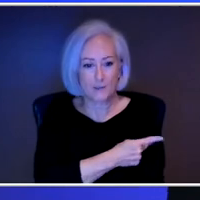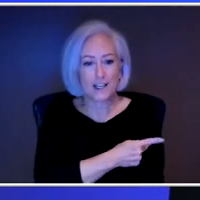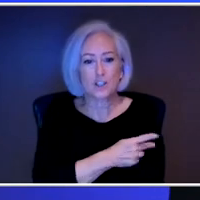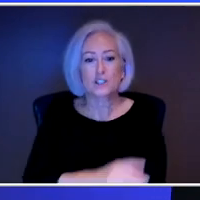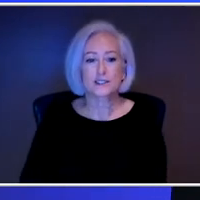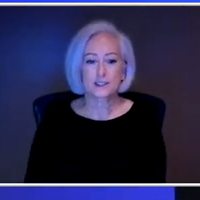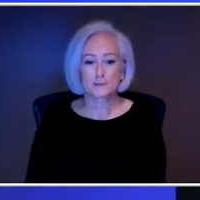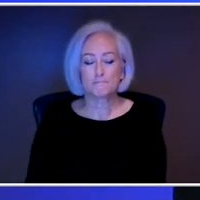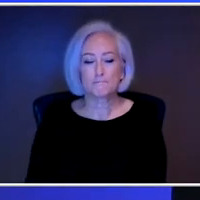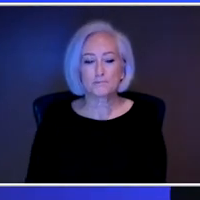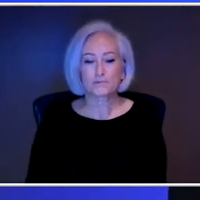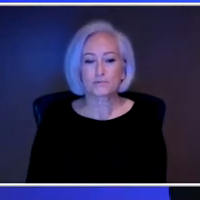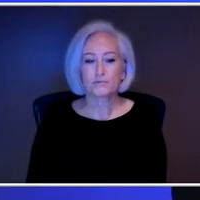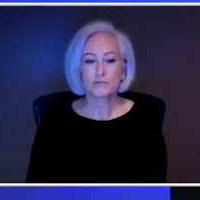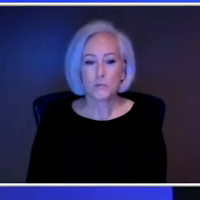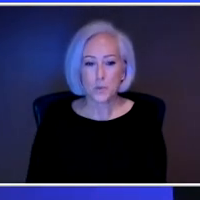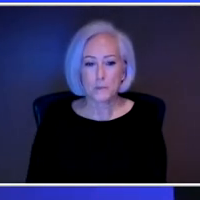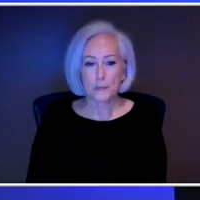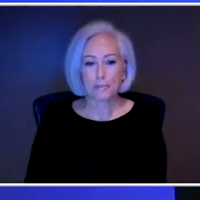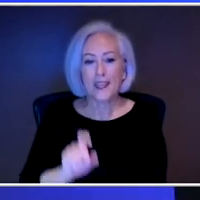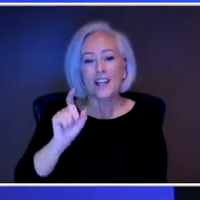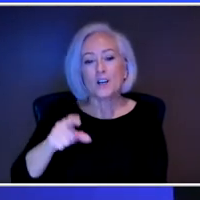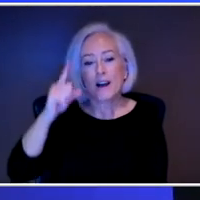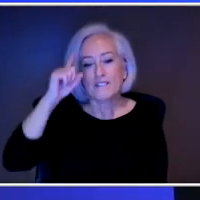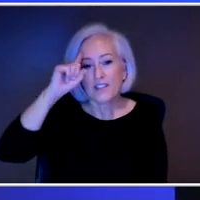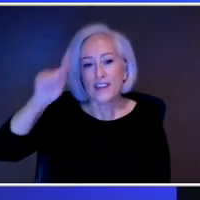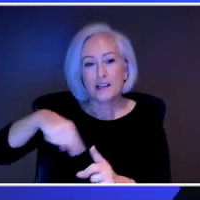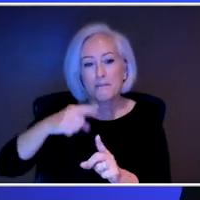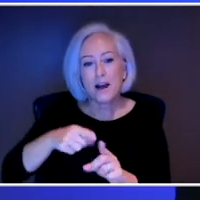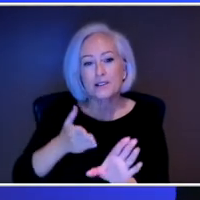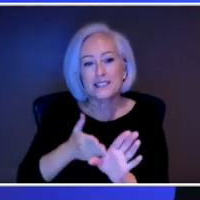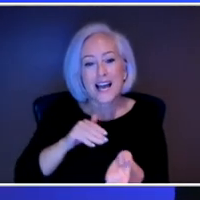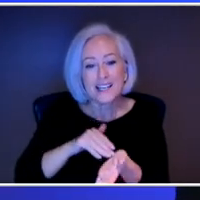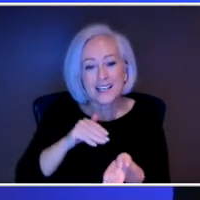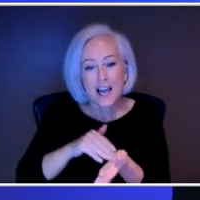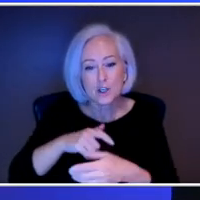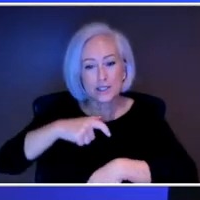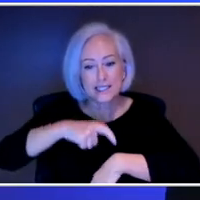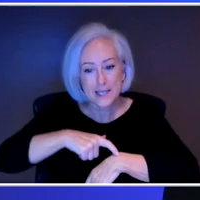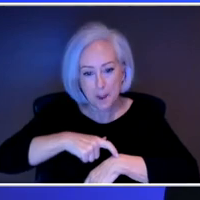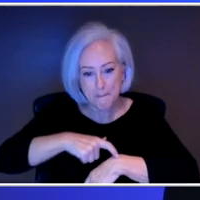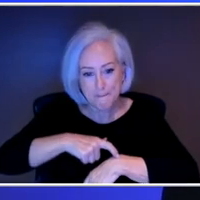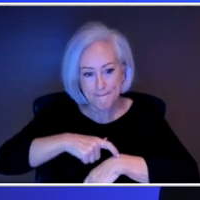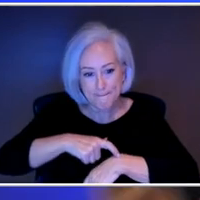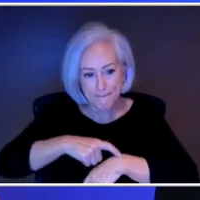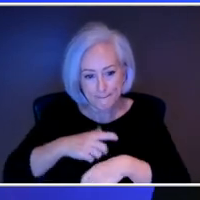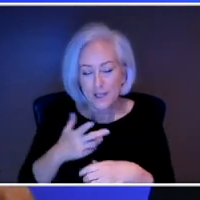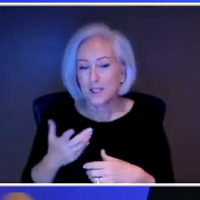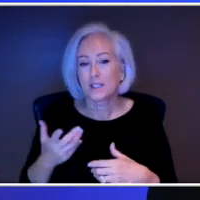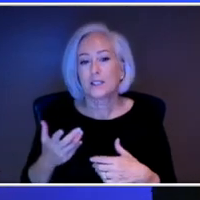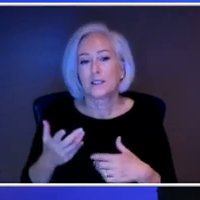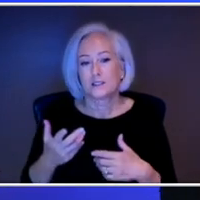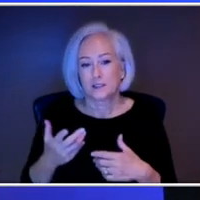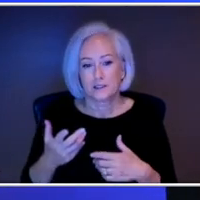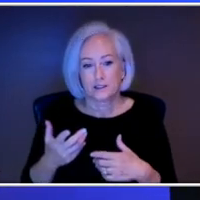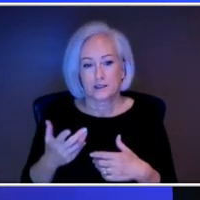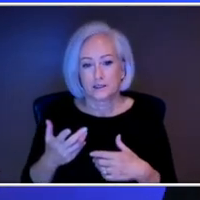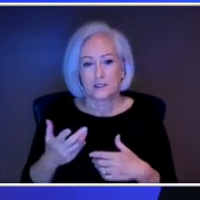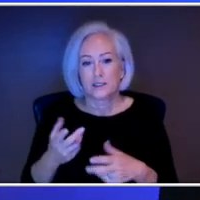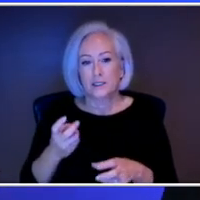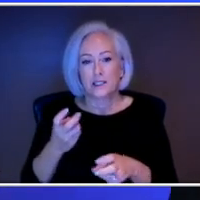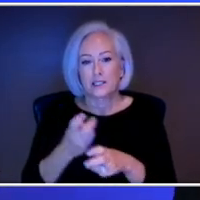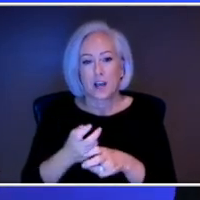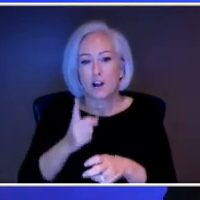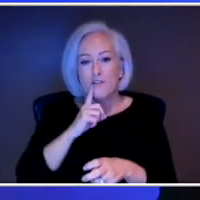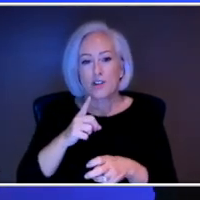you have to think of a psychiatrist's time. It's relatively cost prohibitive for them to do in-depth, you know, individual therapy.